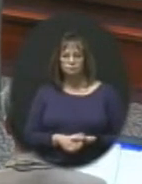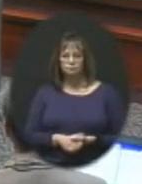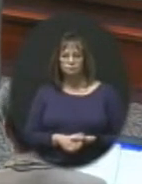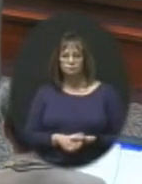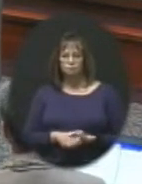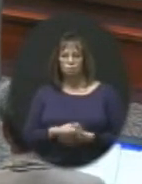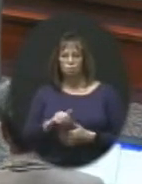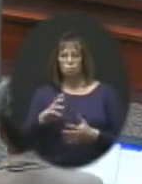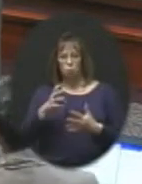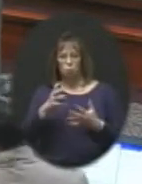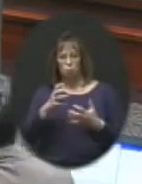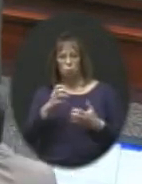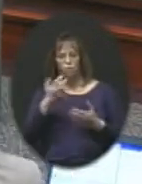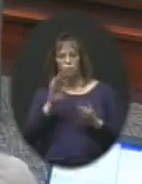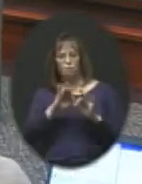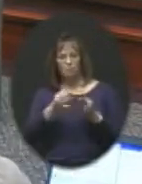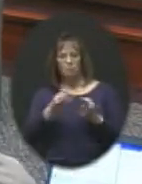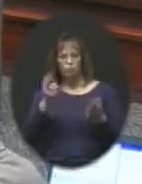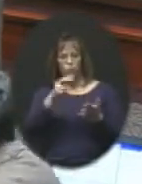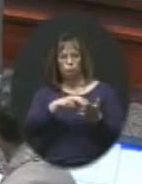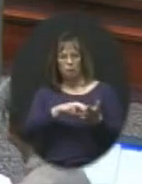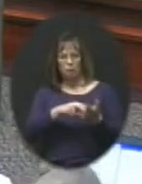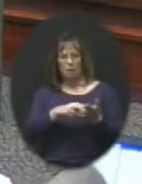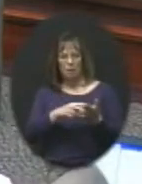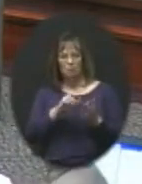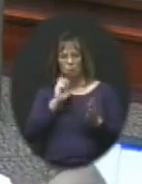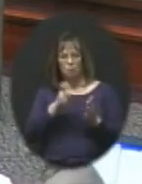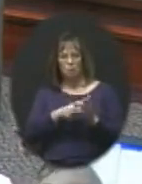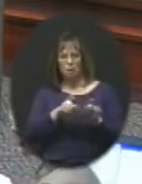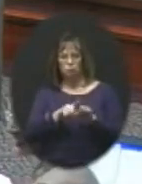And Audrey, we'd love for your family to stand and be recognized as well.